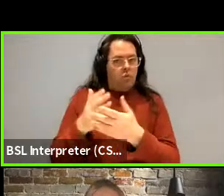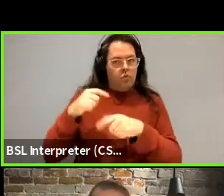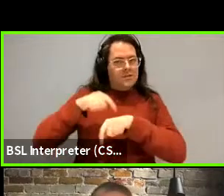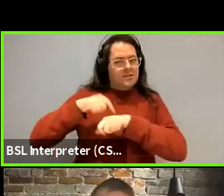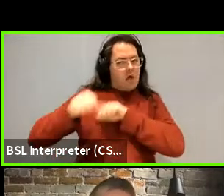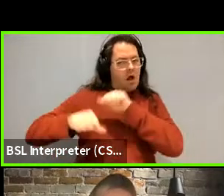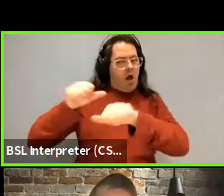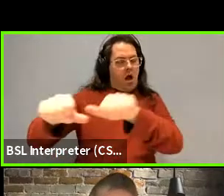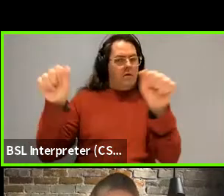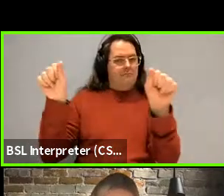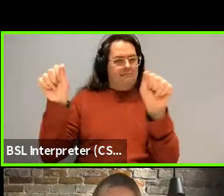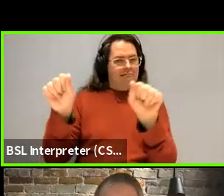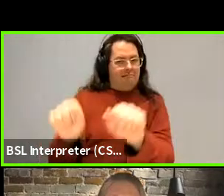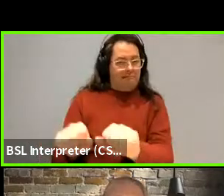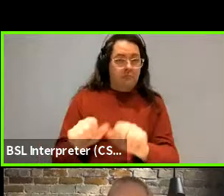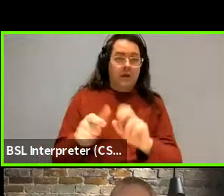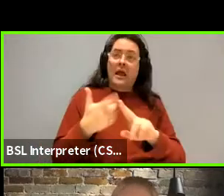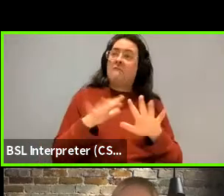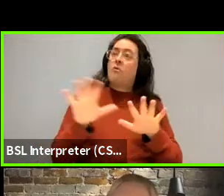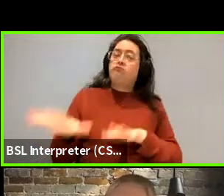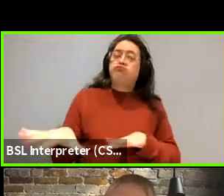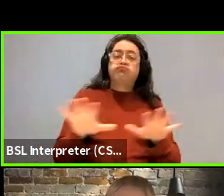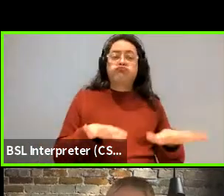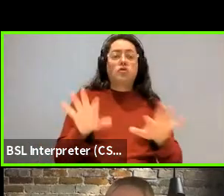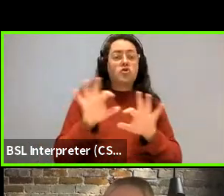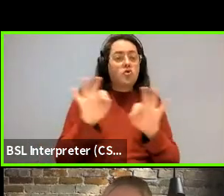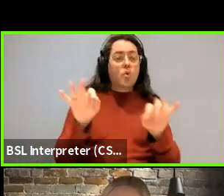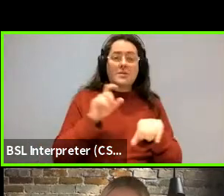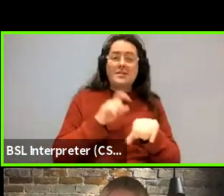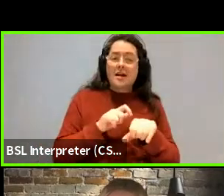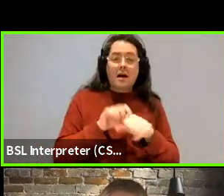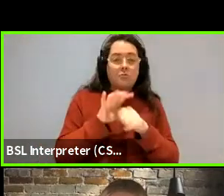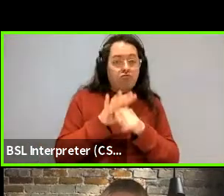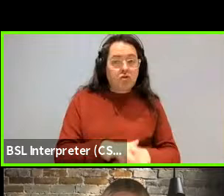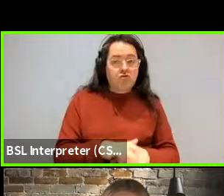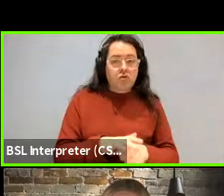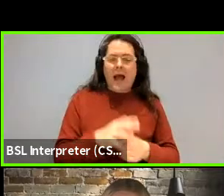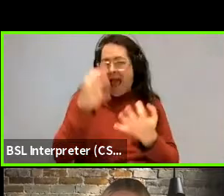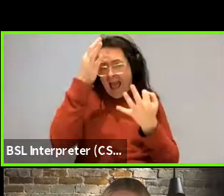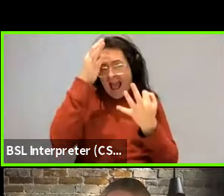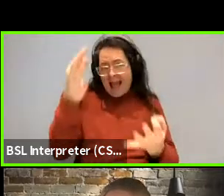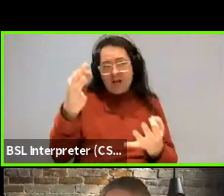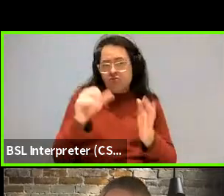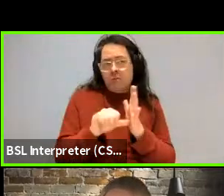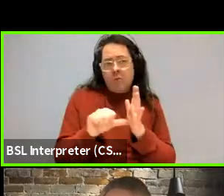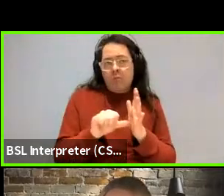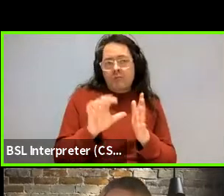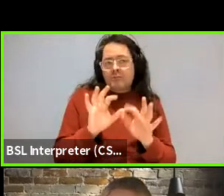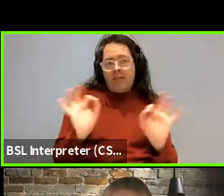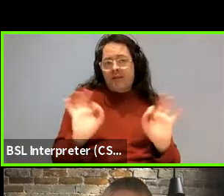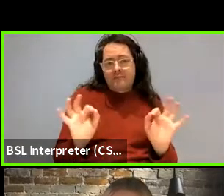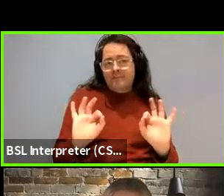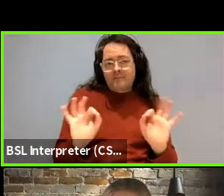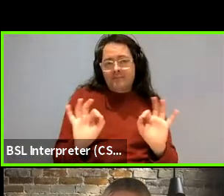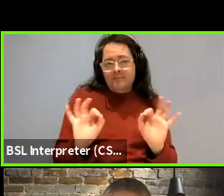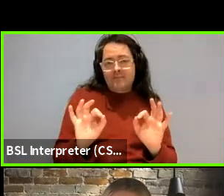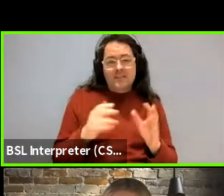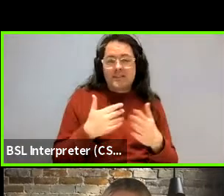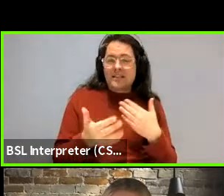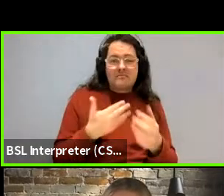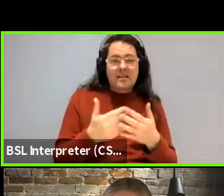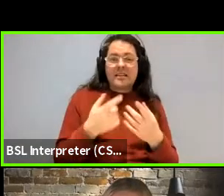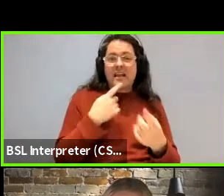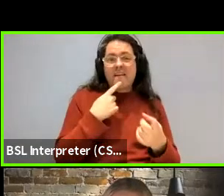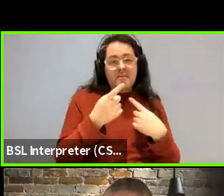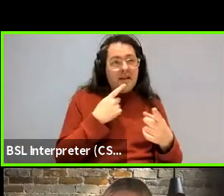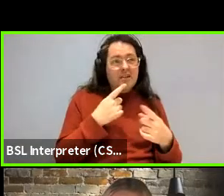um, there, if there's no time pressure and accurate, of course, if accuracy is not important, nothing changes, but it doesn't really matter if the information gets across